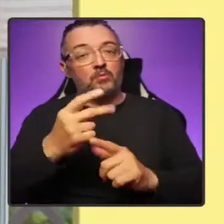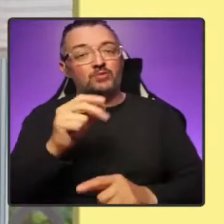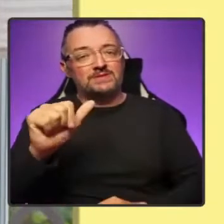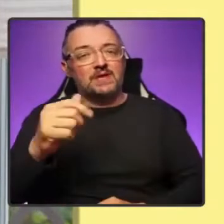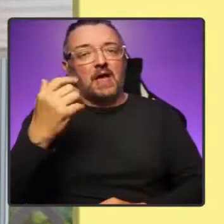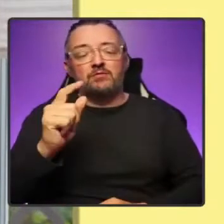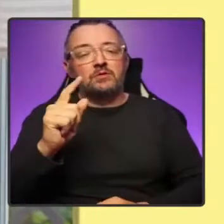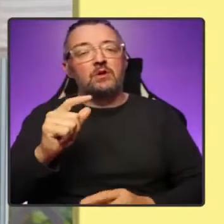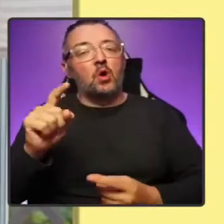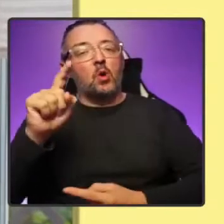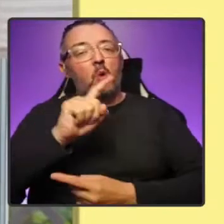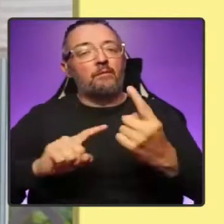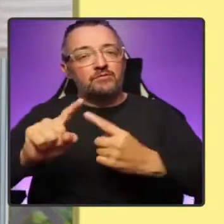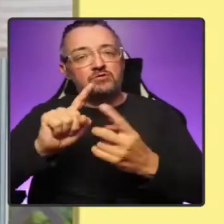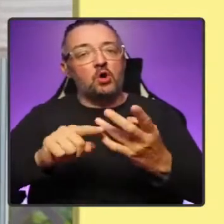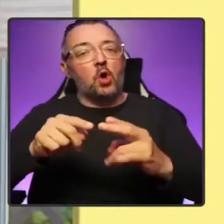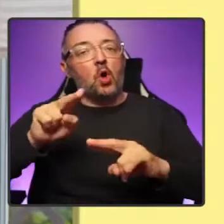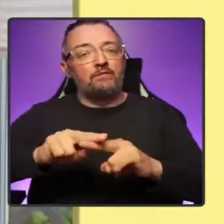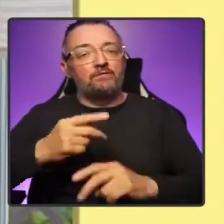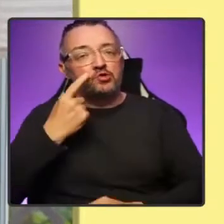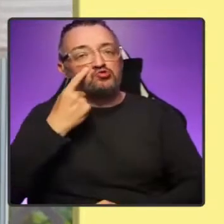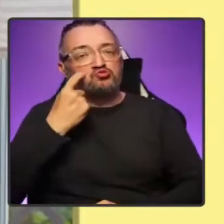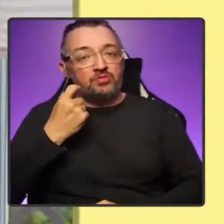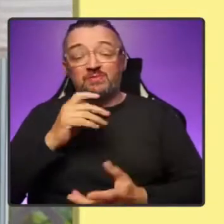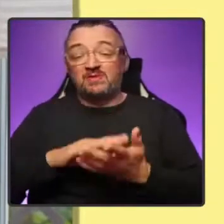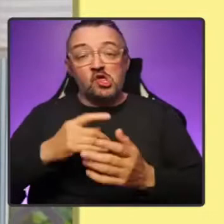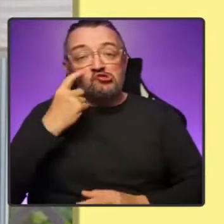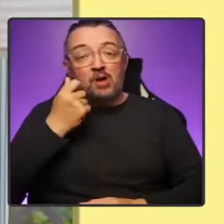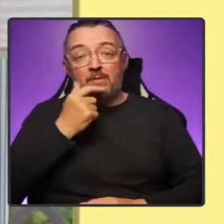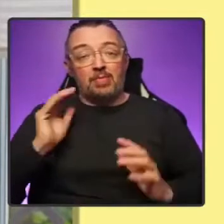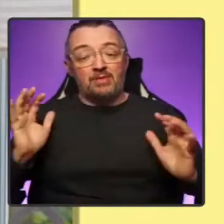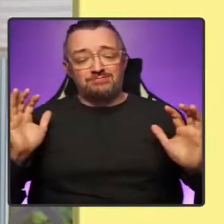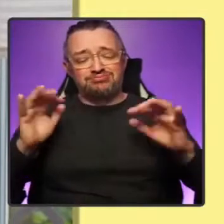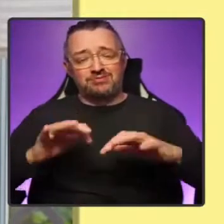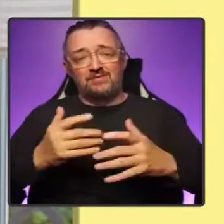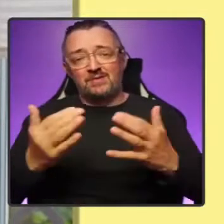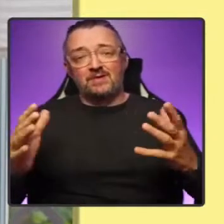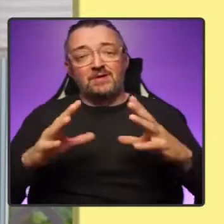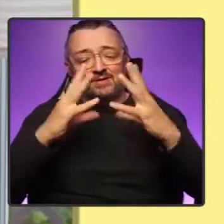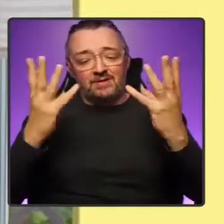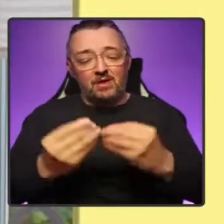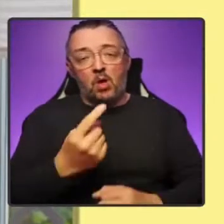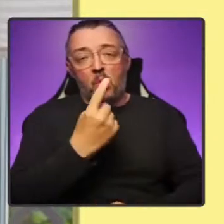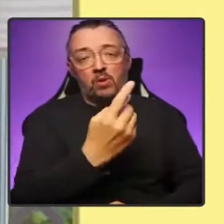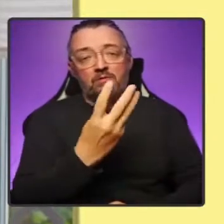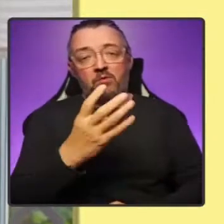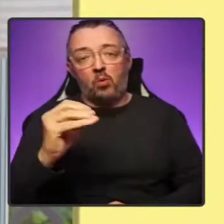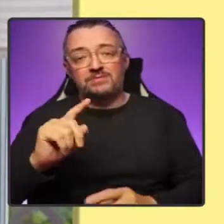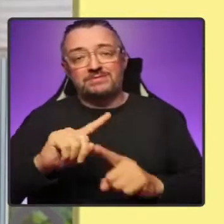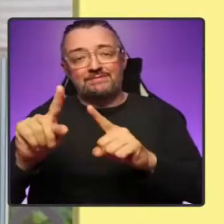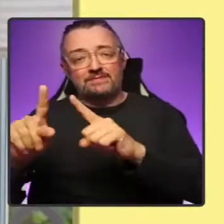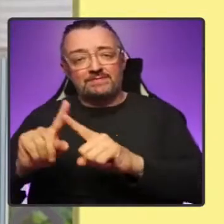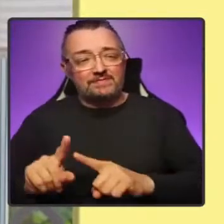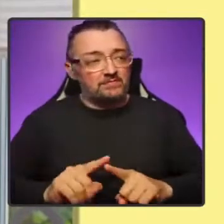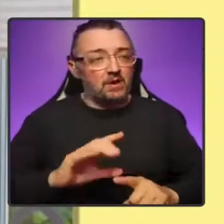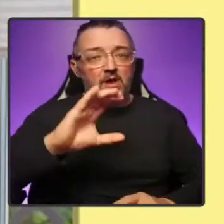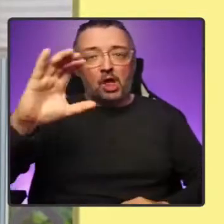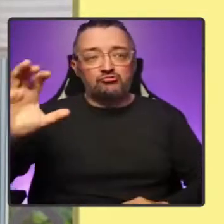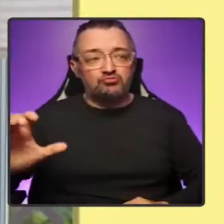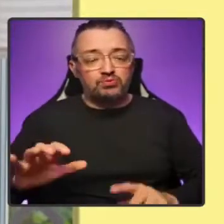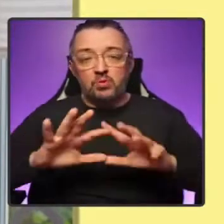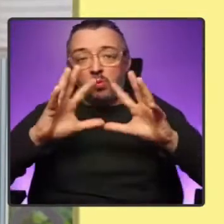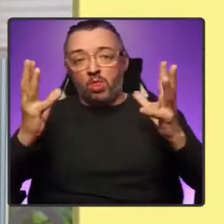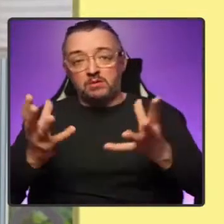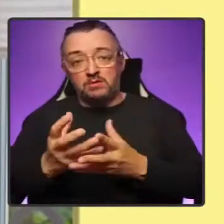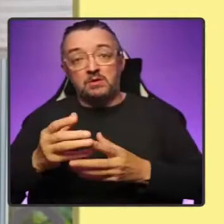It is a coming together of young people from 140 countries around the world, specifically mandated by the